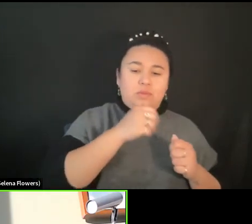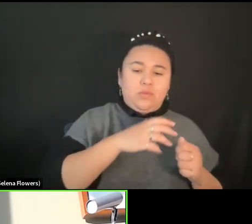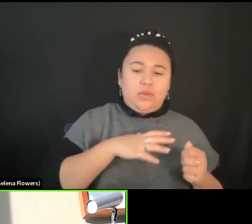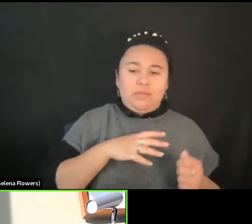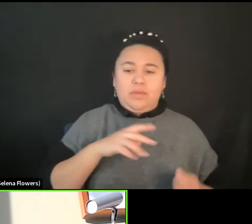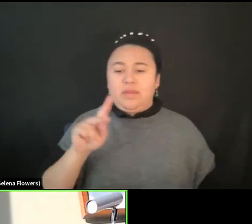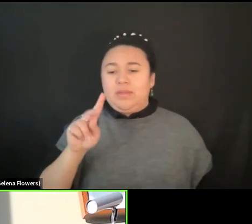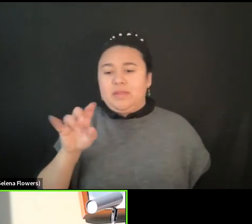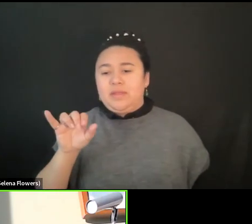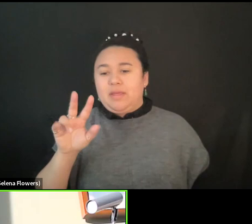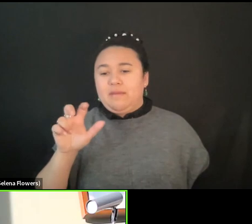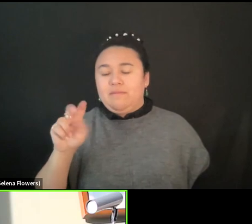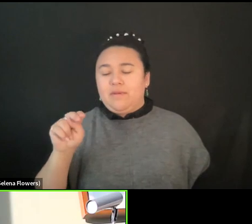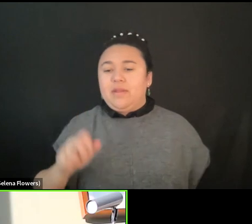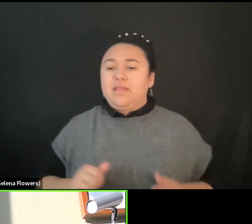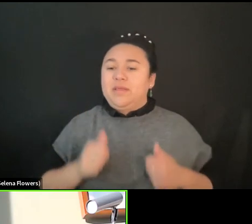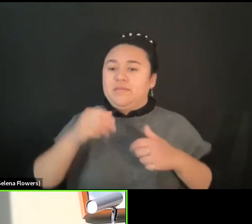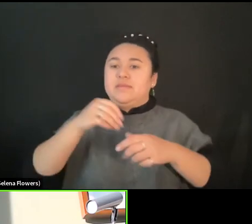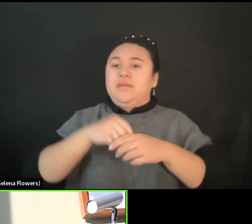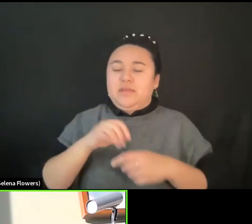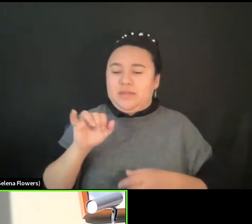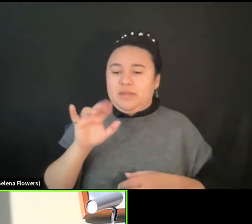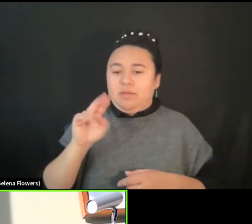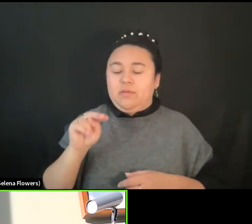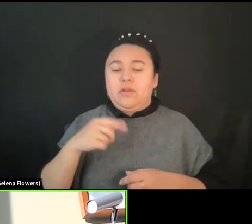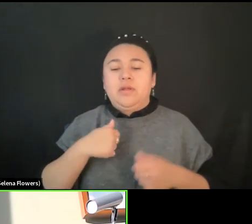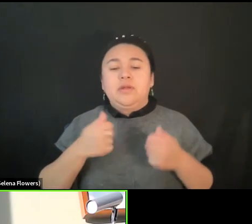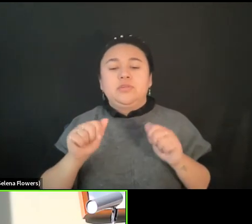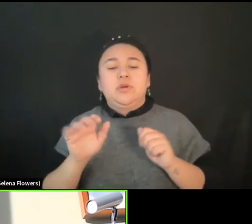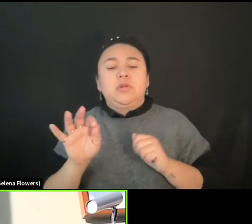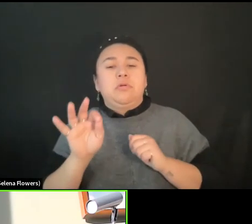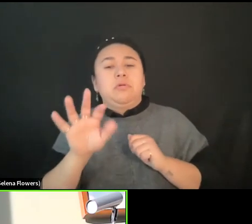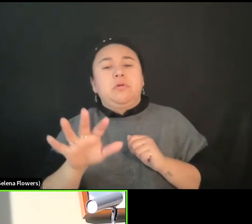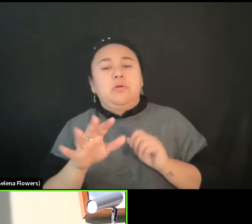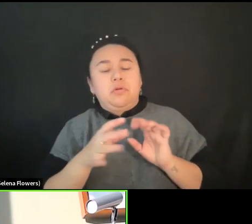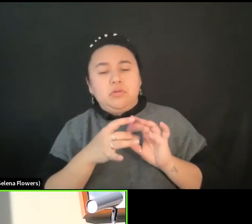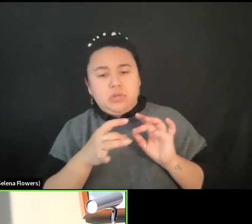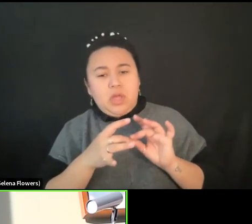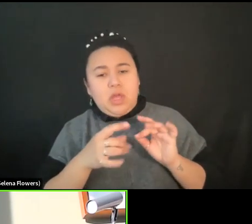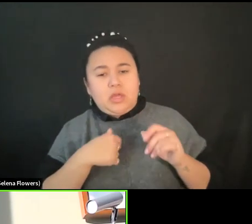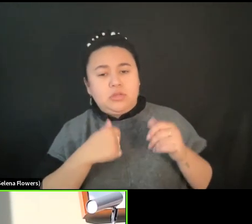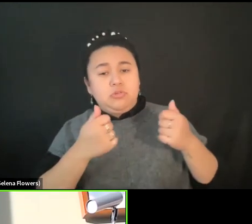my 20 cents at any point. But I would also be curious to hear what Kayvan has to say.